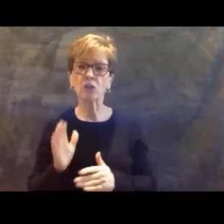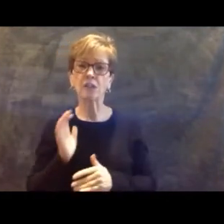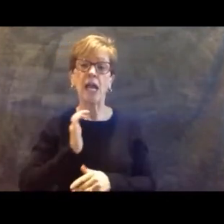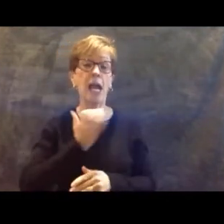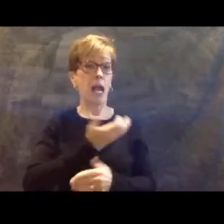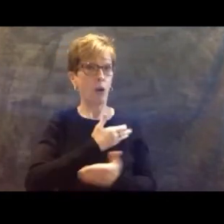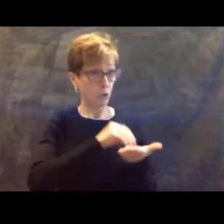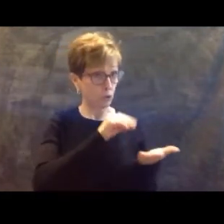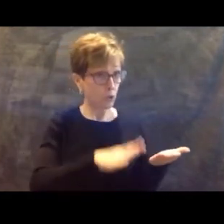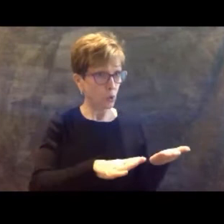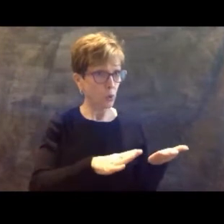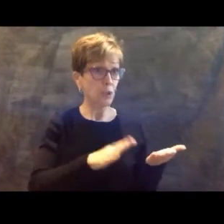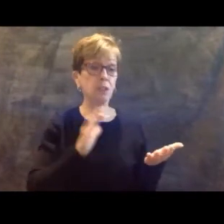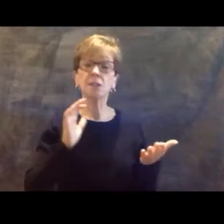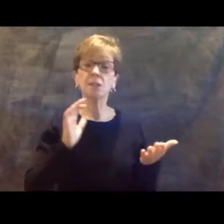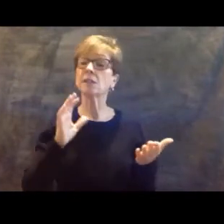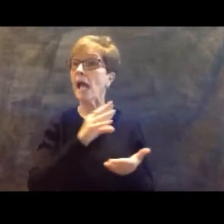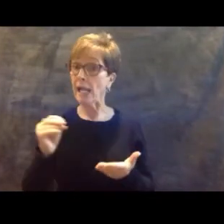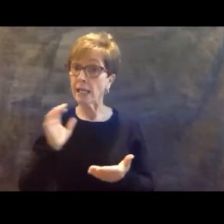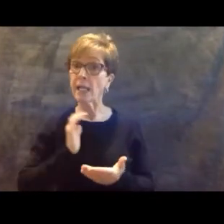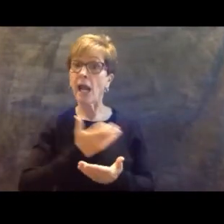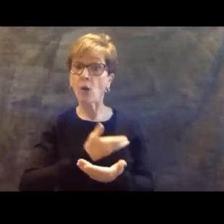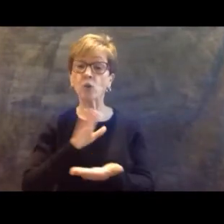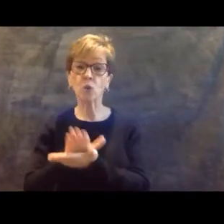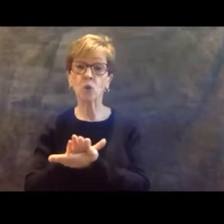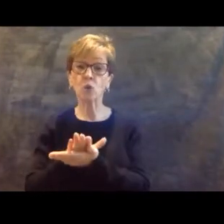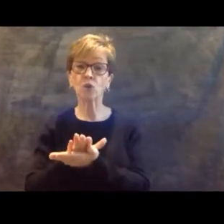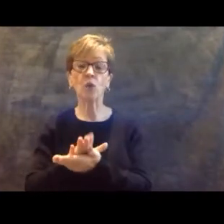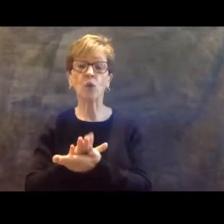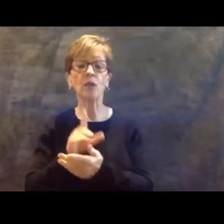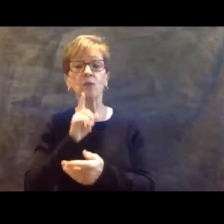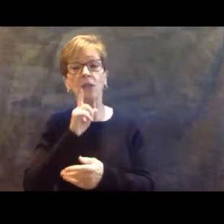schools. And so it has been an honor to serve you.